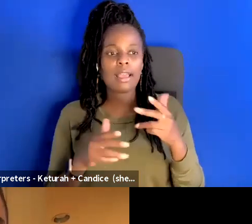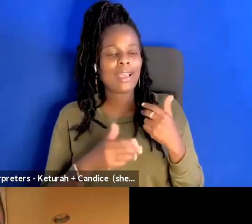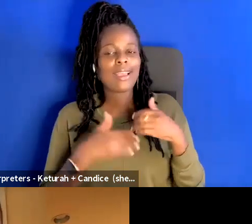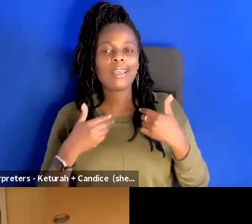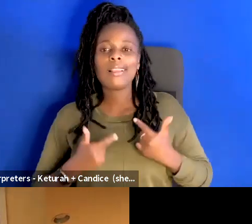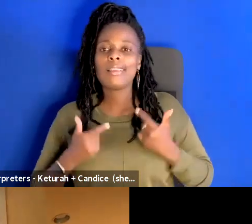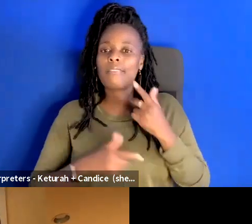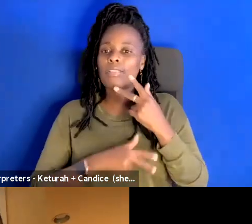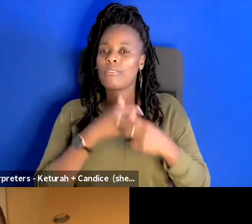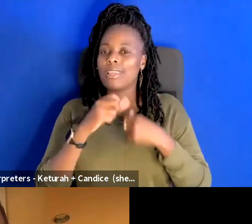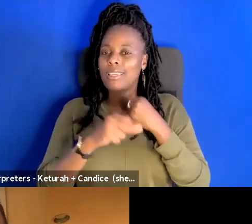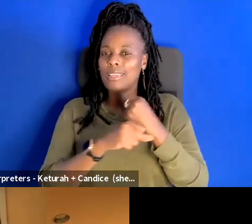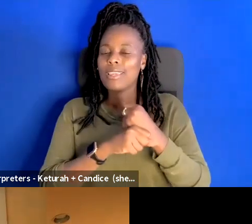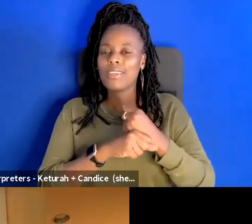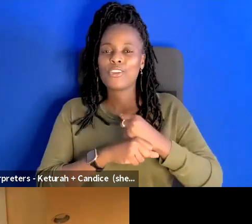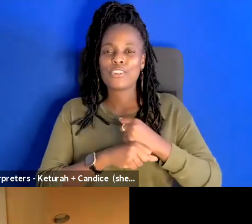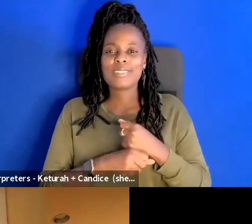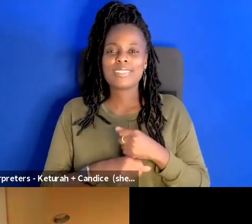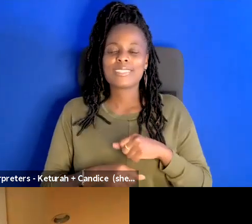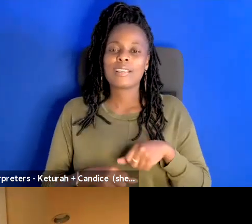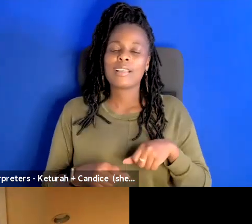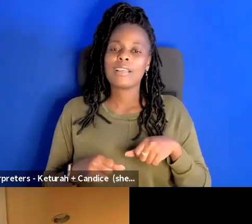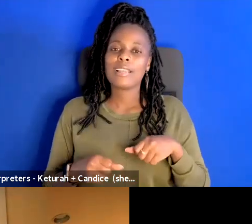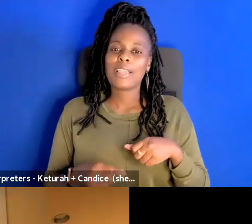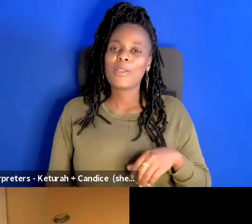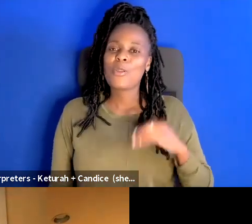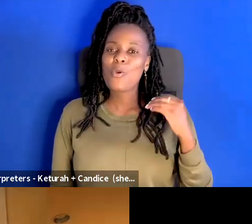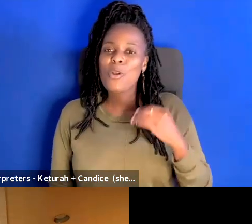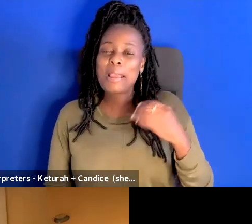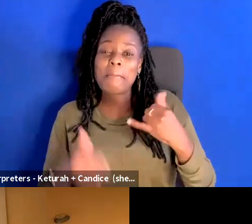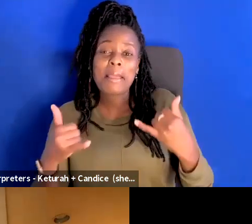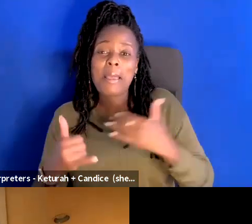glad to be back to what is colonially known as Oakland.